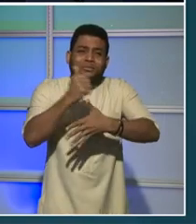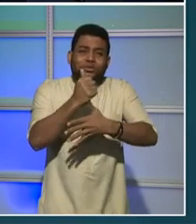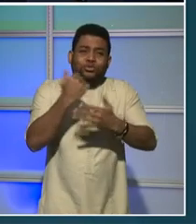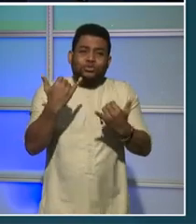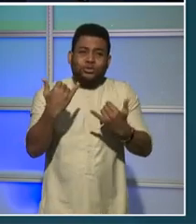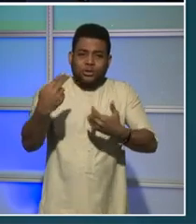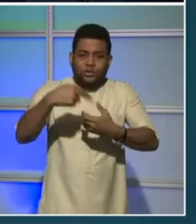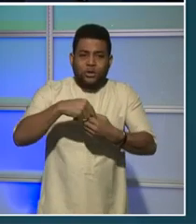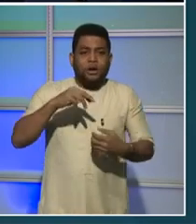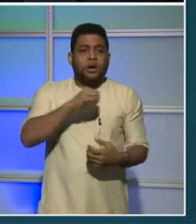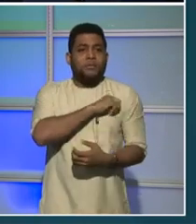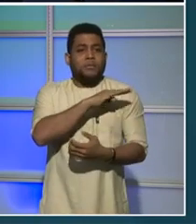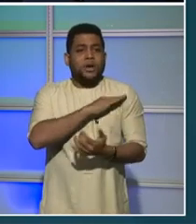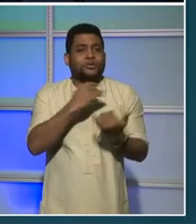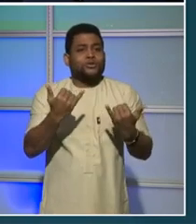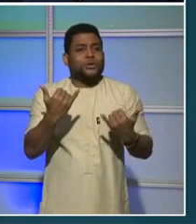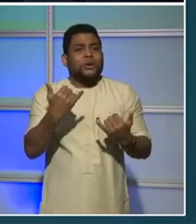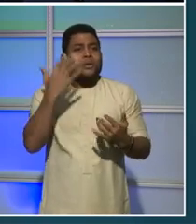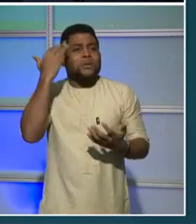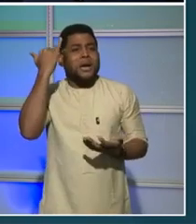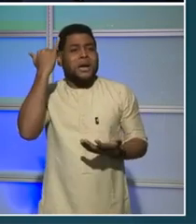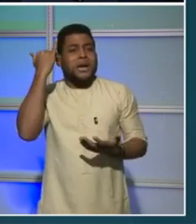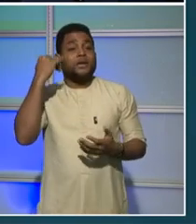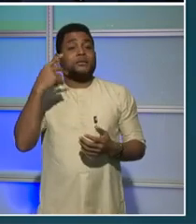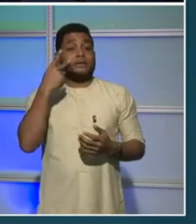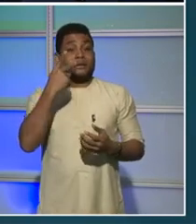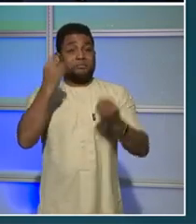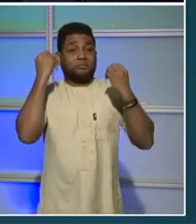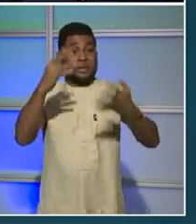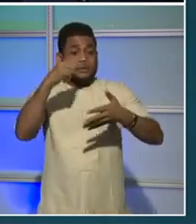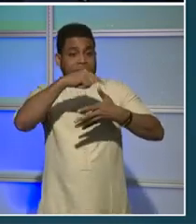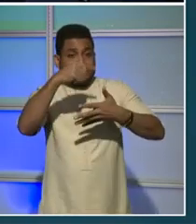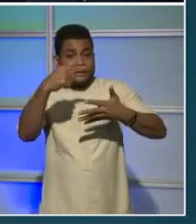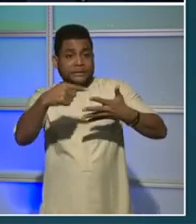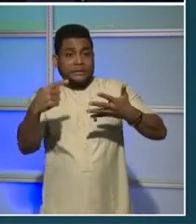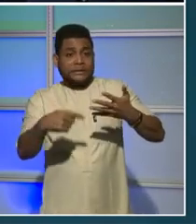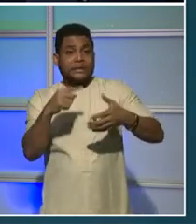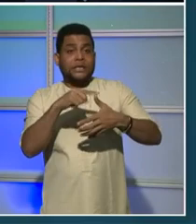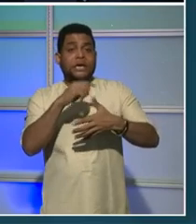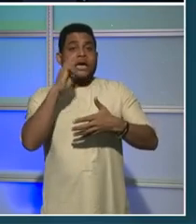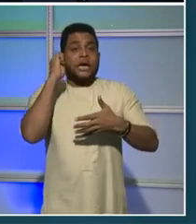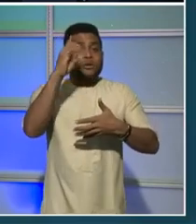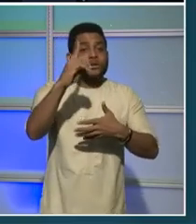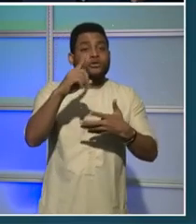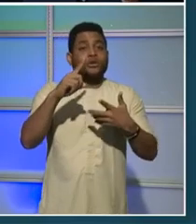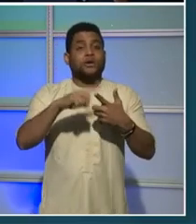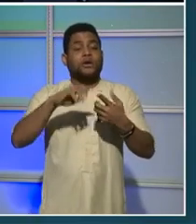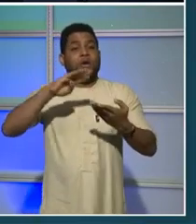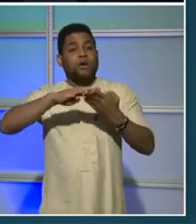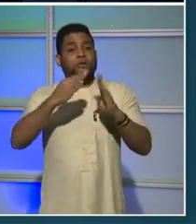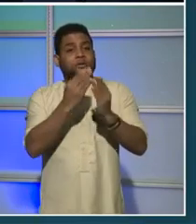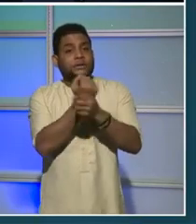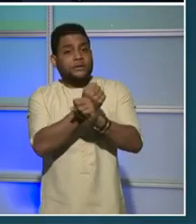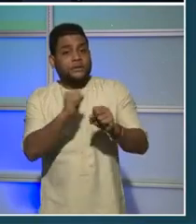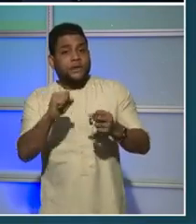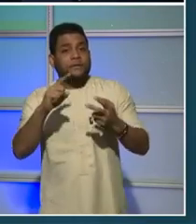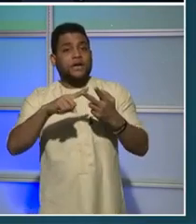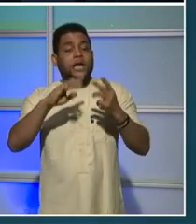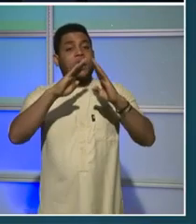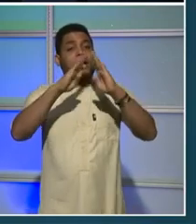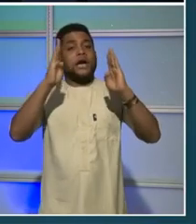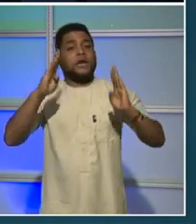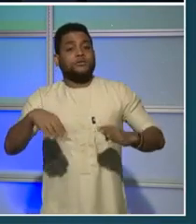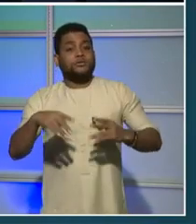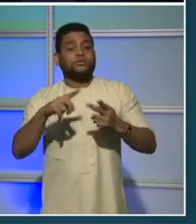I'm really seeing so many mix of those top issues. We're seeing education, public safety, housing, schools,